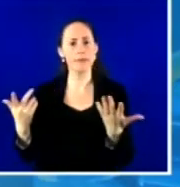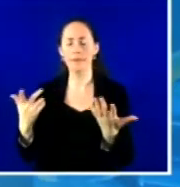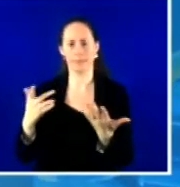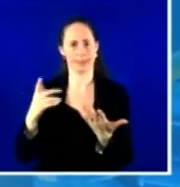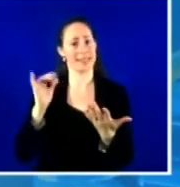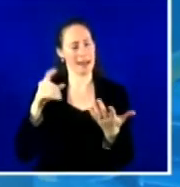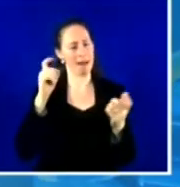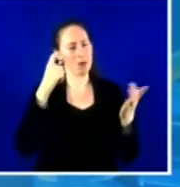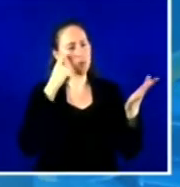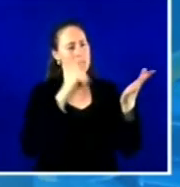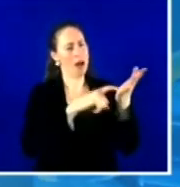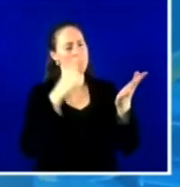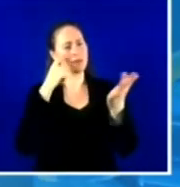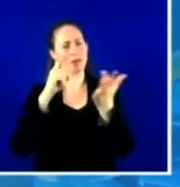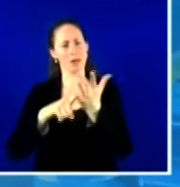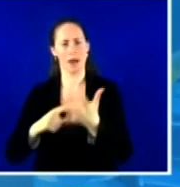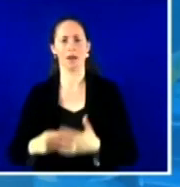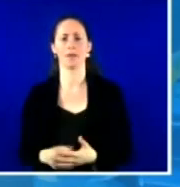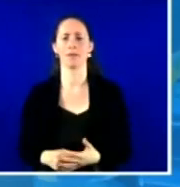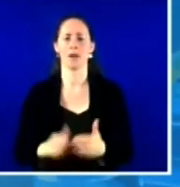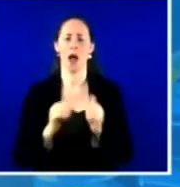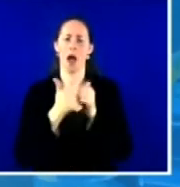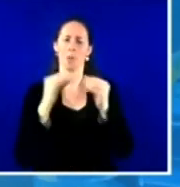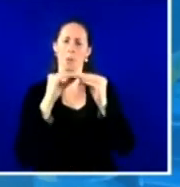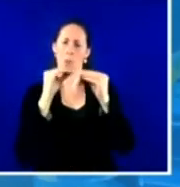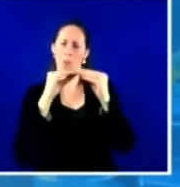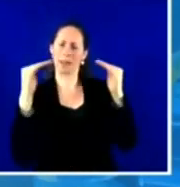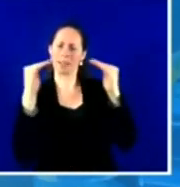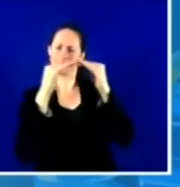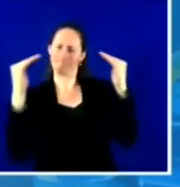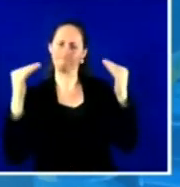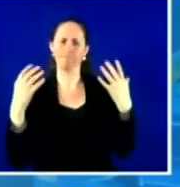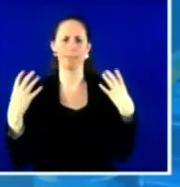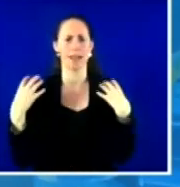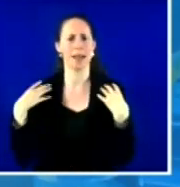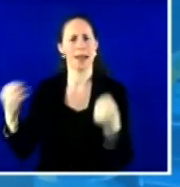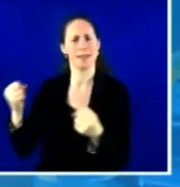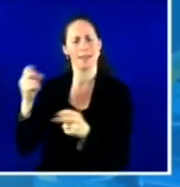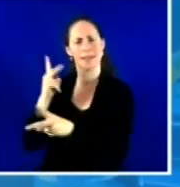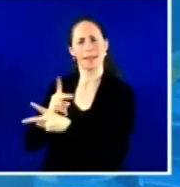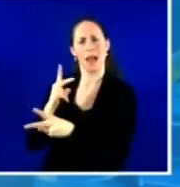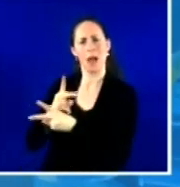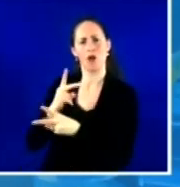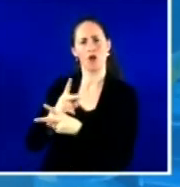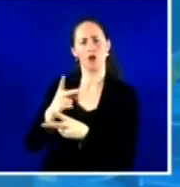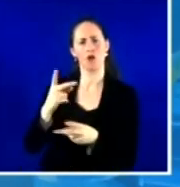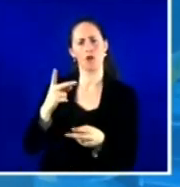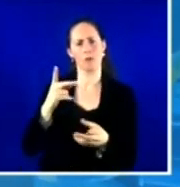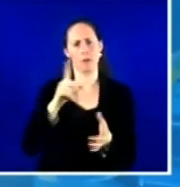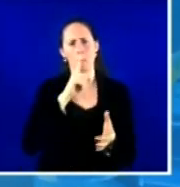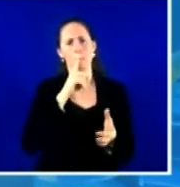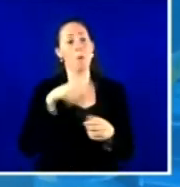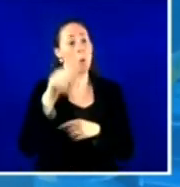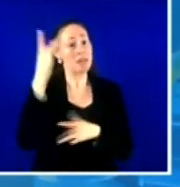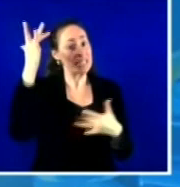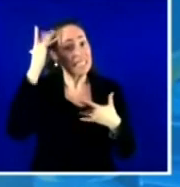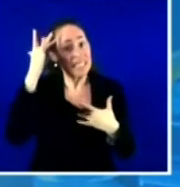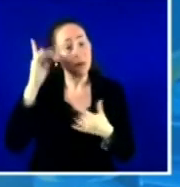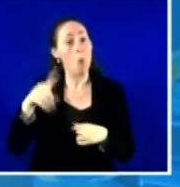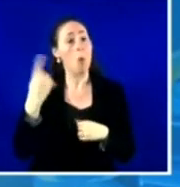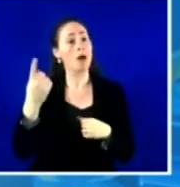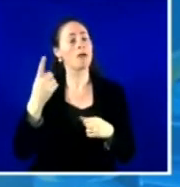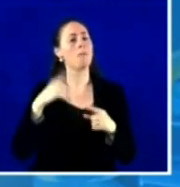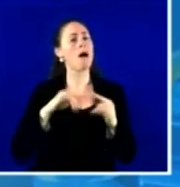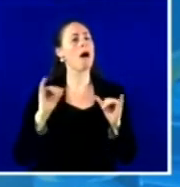creating equity and access to healthcare and not just one disease entity, then people are, um, more likely to engage with you because they